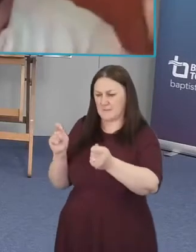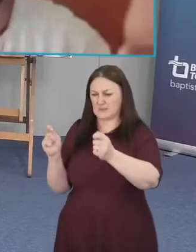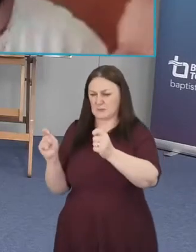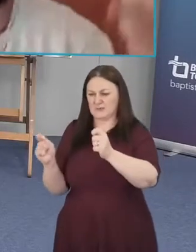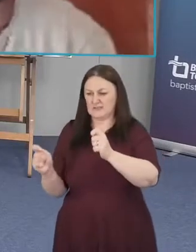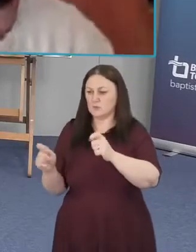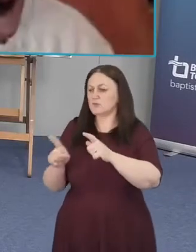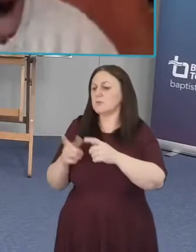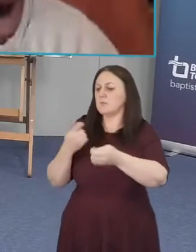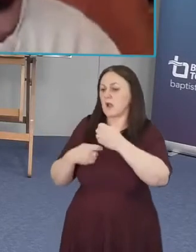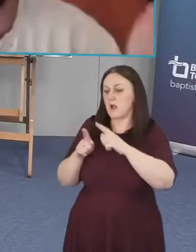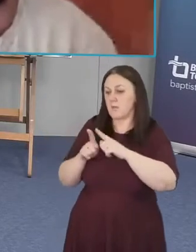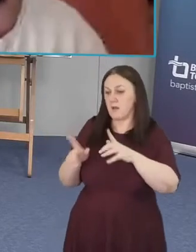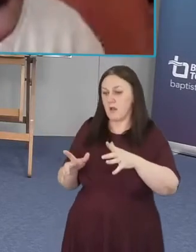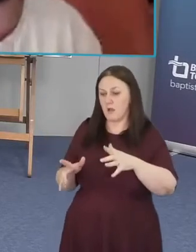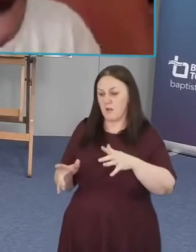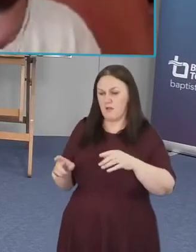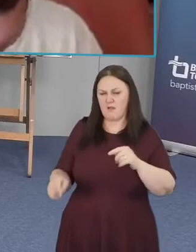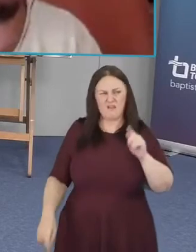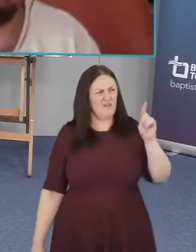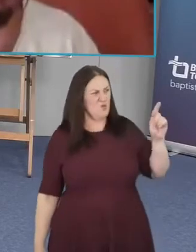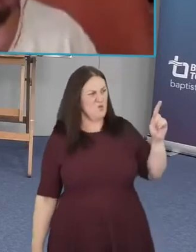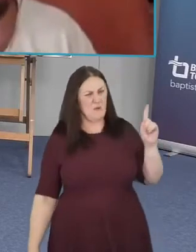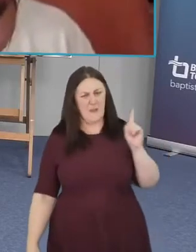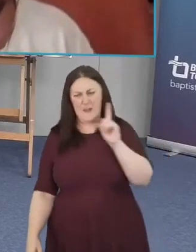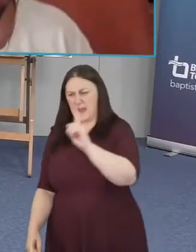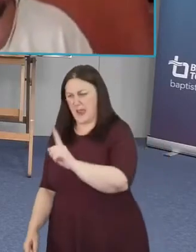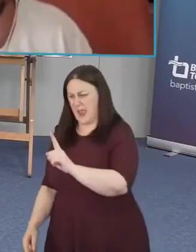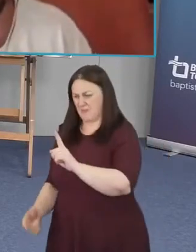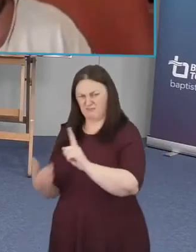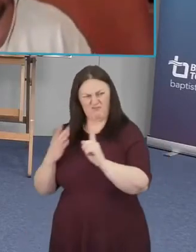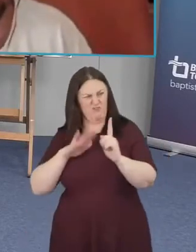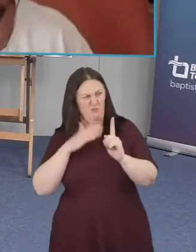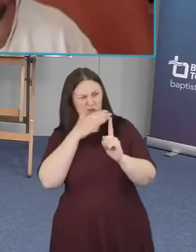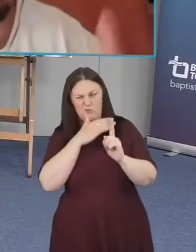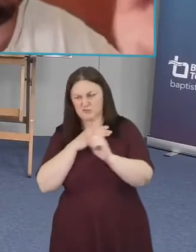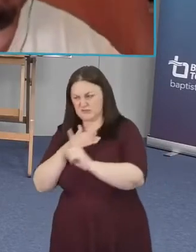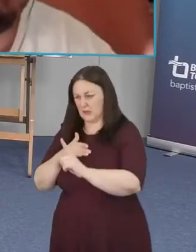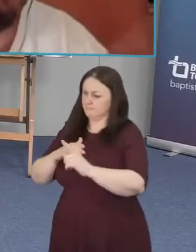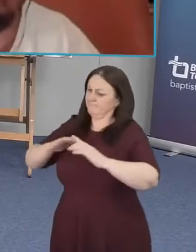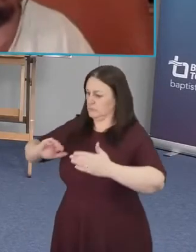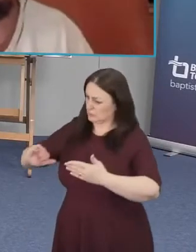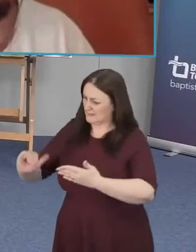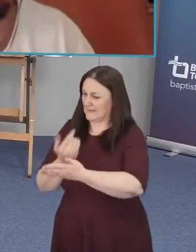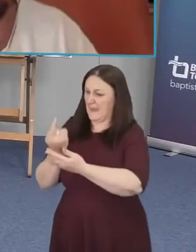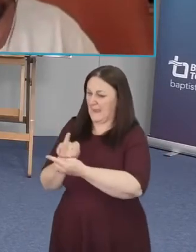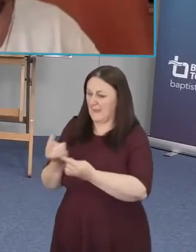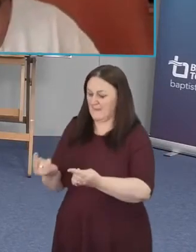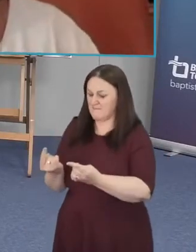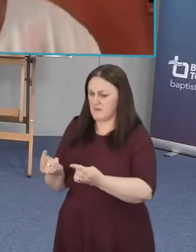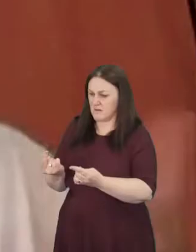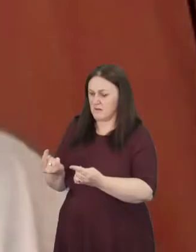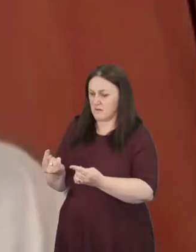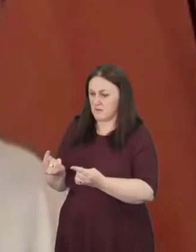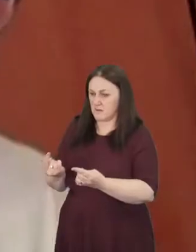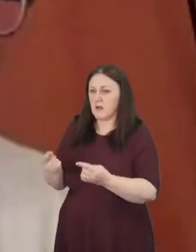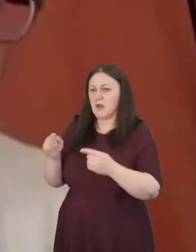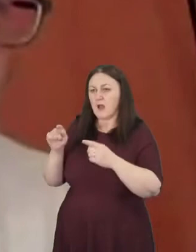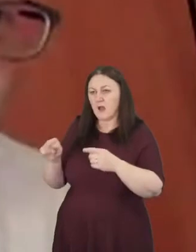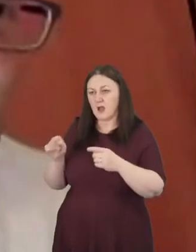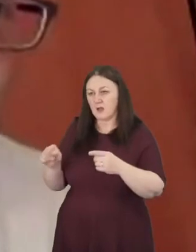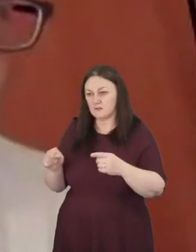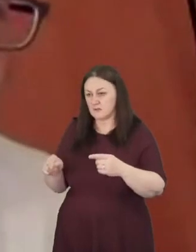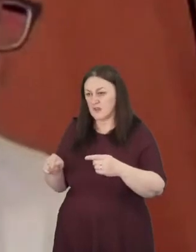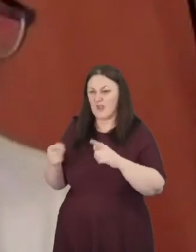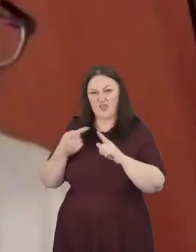all as outsiders came in to save this neighborhood and he says i noticed that a lot of your peers think you're heroic for